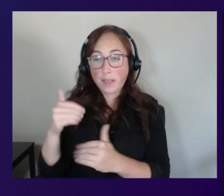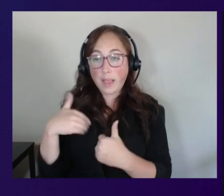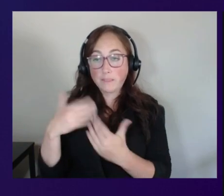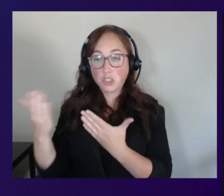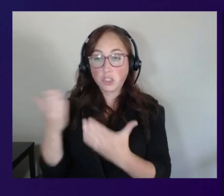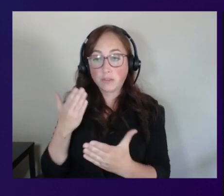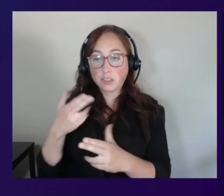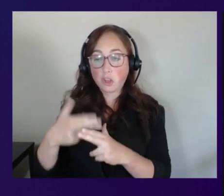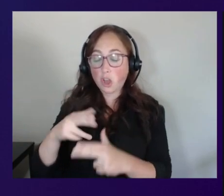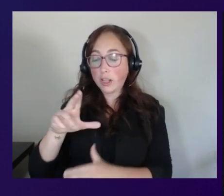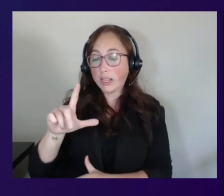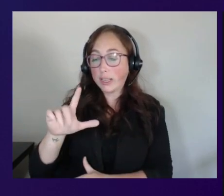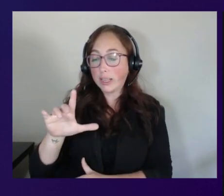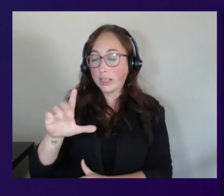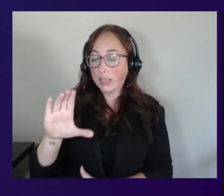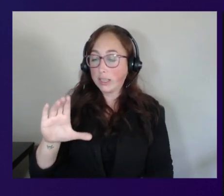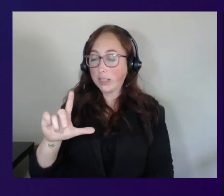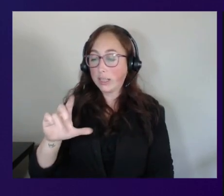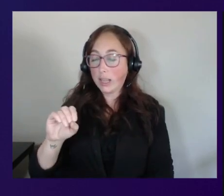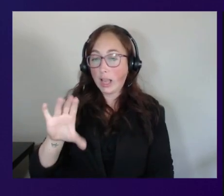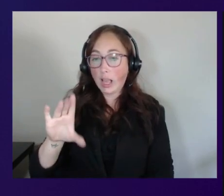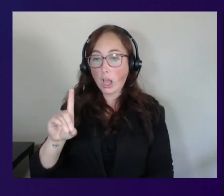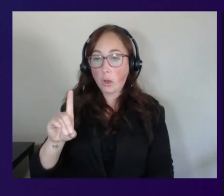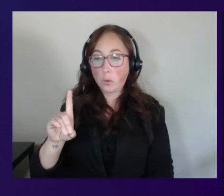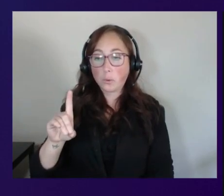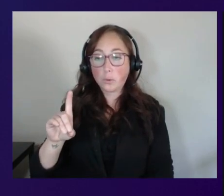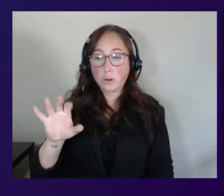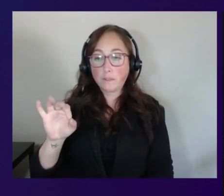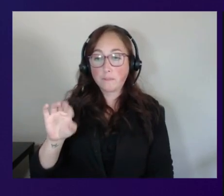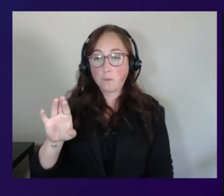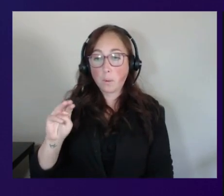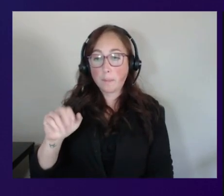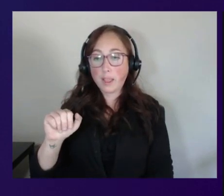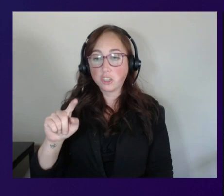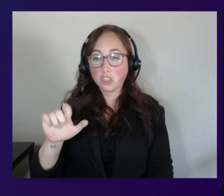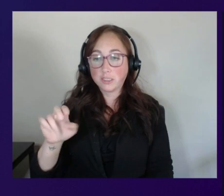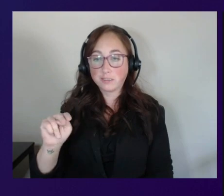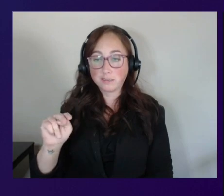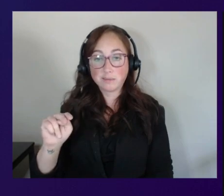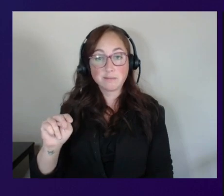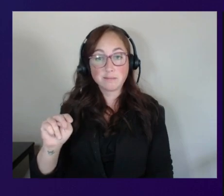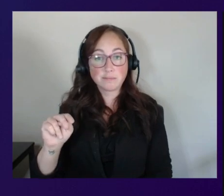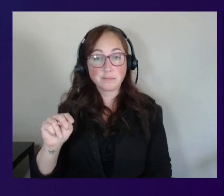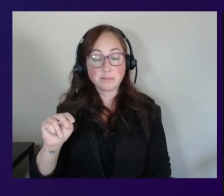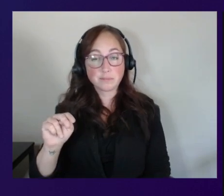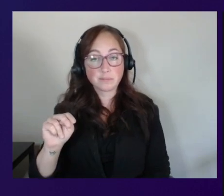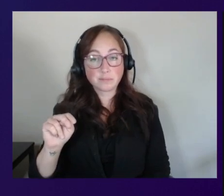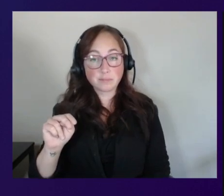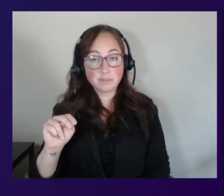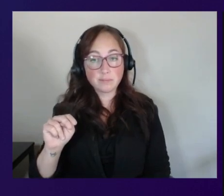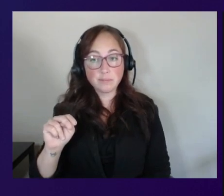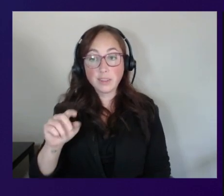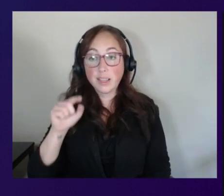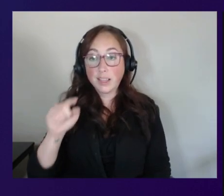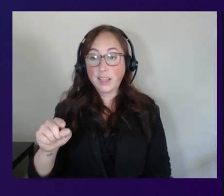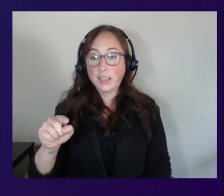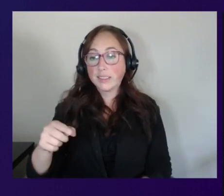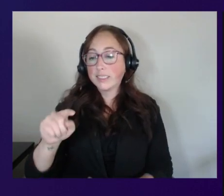and it's going to have a template preloaded and i'll pop that in here in a second what that template has